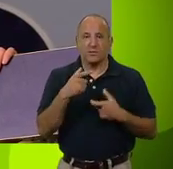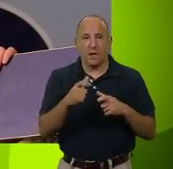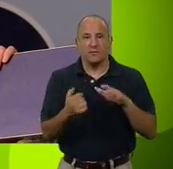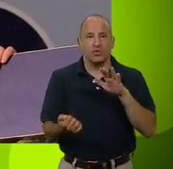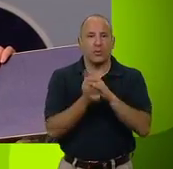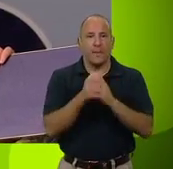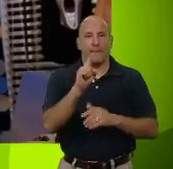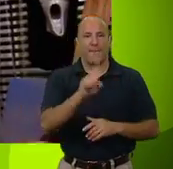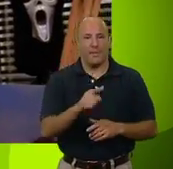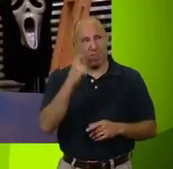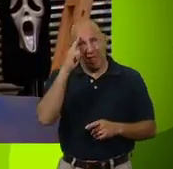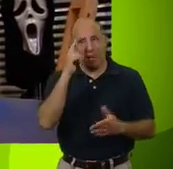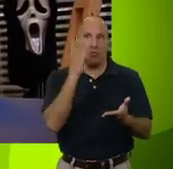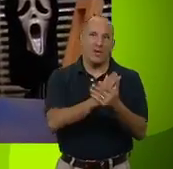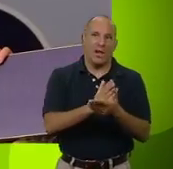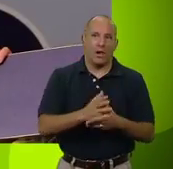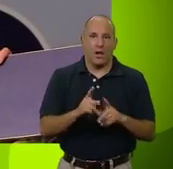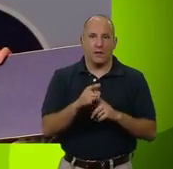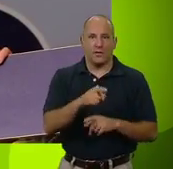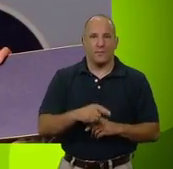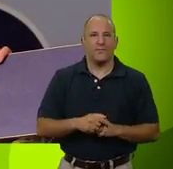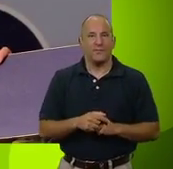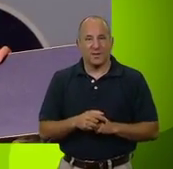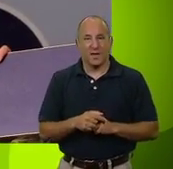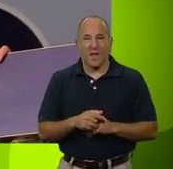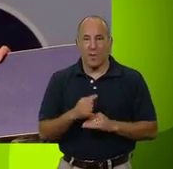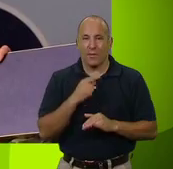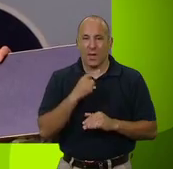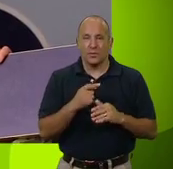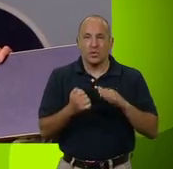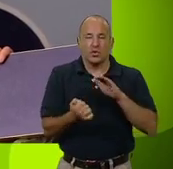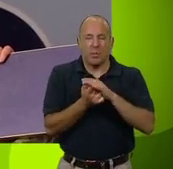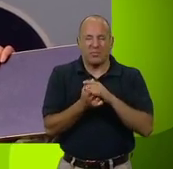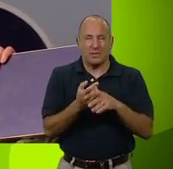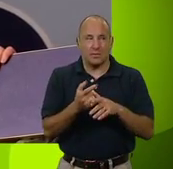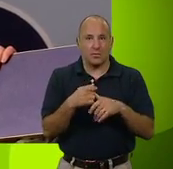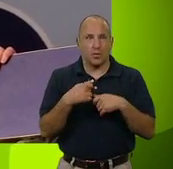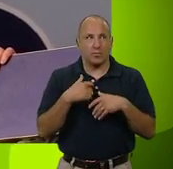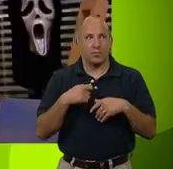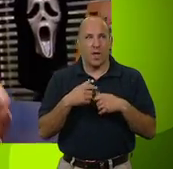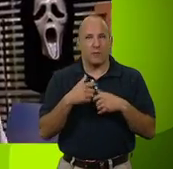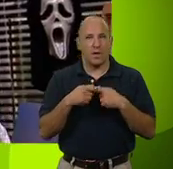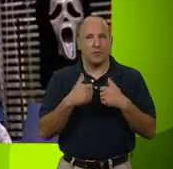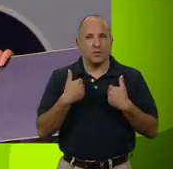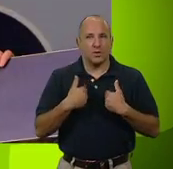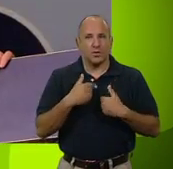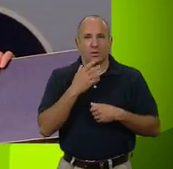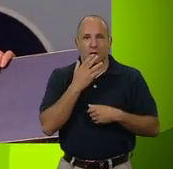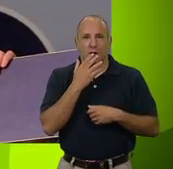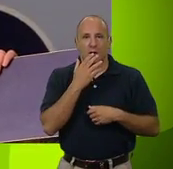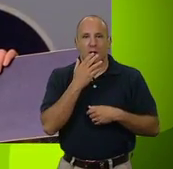from believing they're real. Are we going to make the most of that stupidity by becoming rich, Ben?